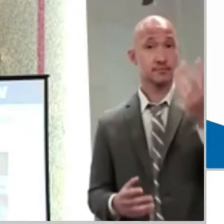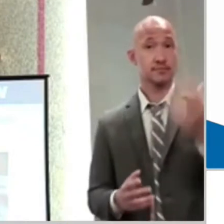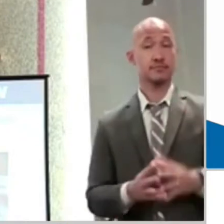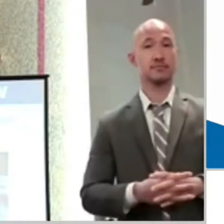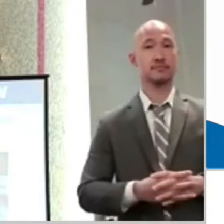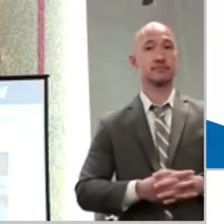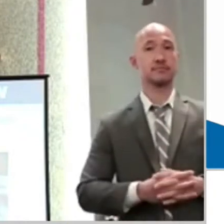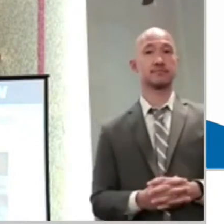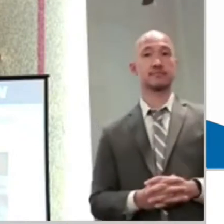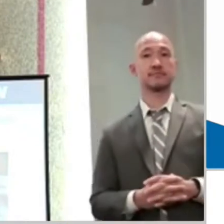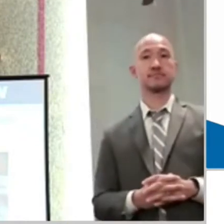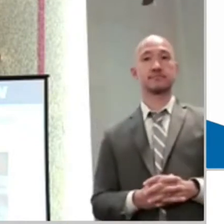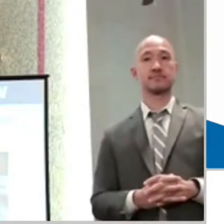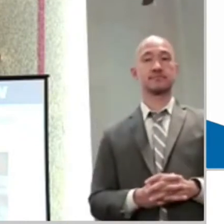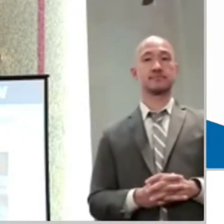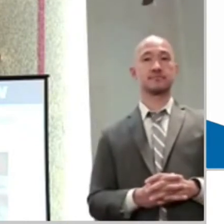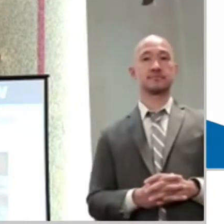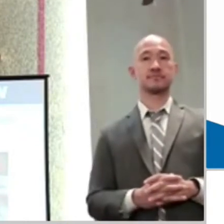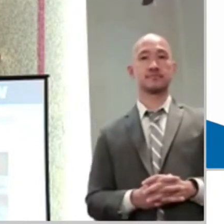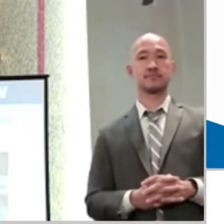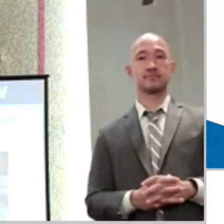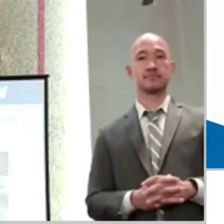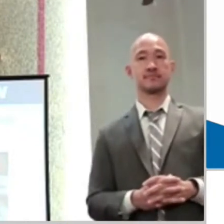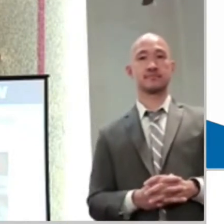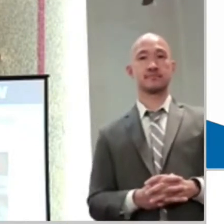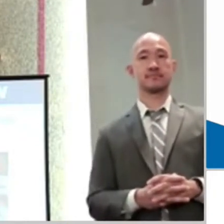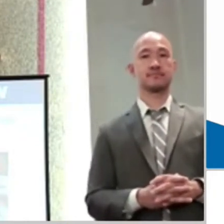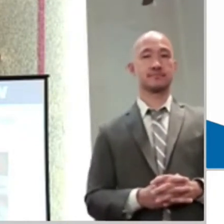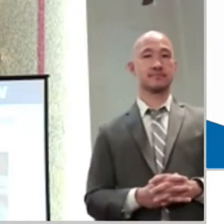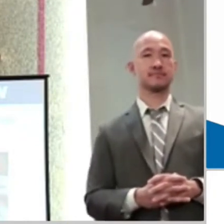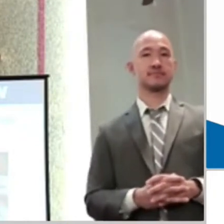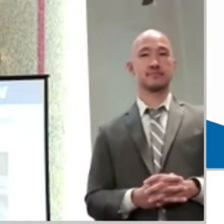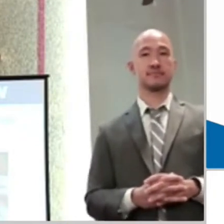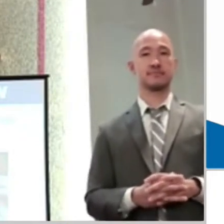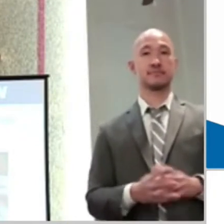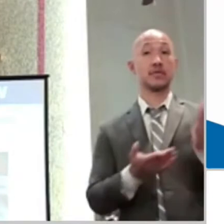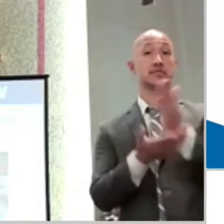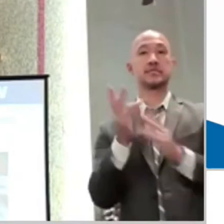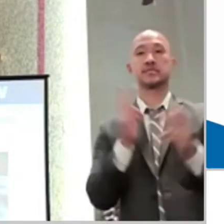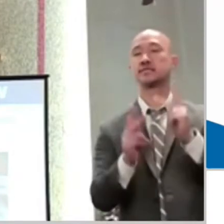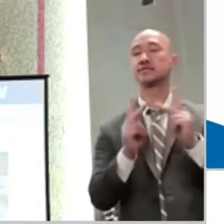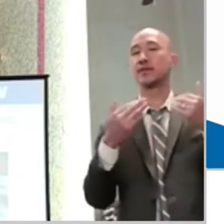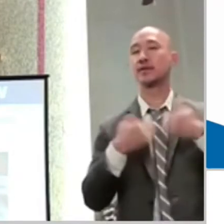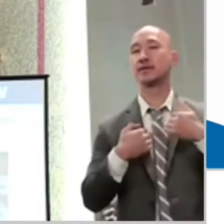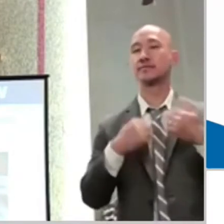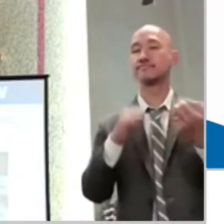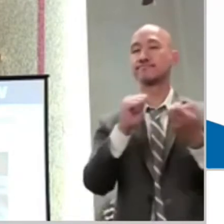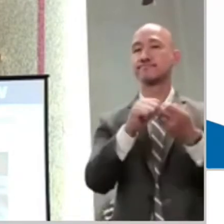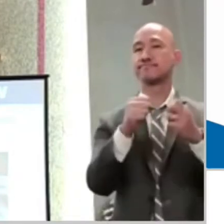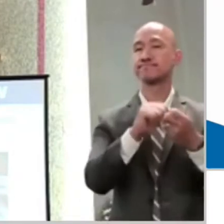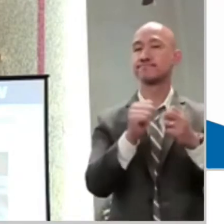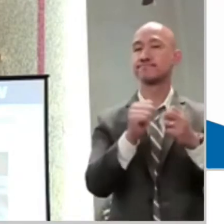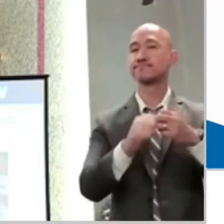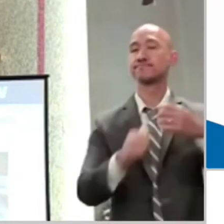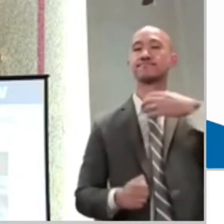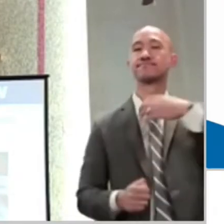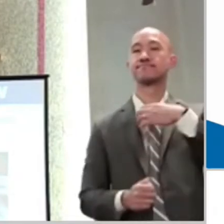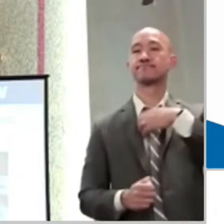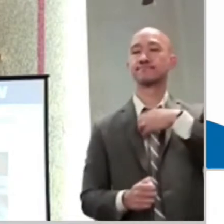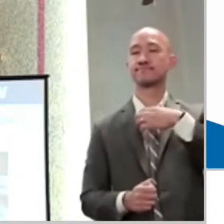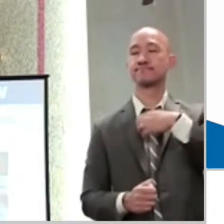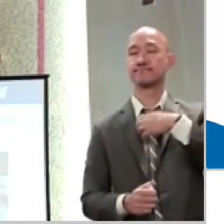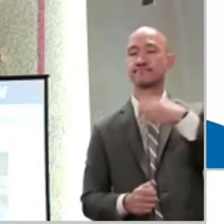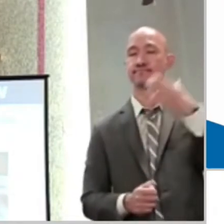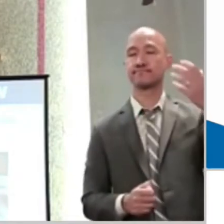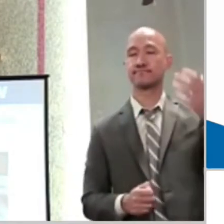Some people make that the issue. Oh, I feel terrible because this is happening and that is happening. And I don't know. And that's always being